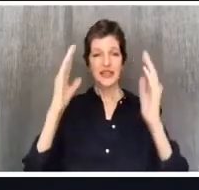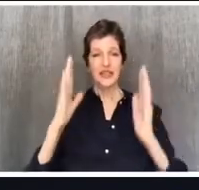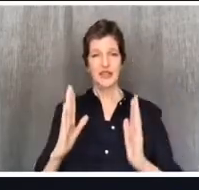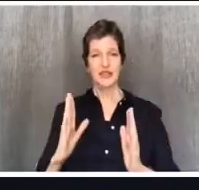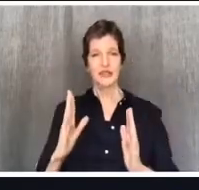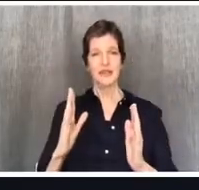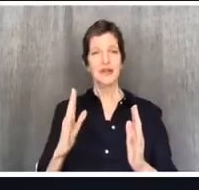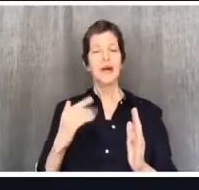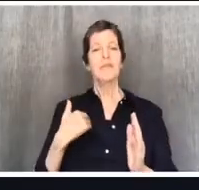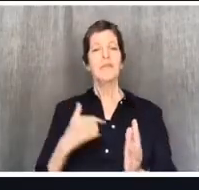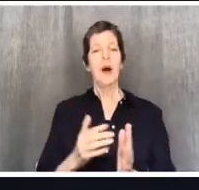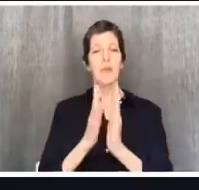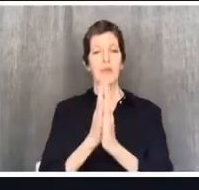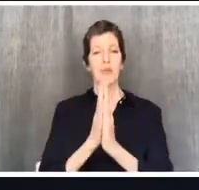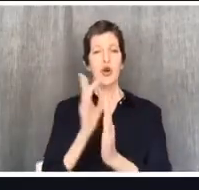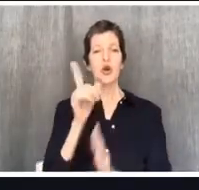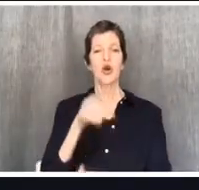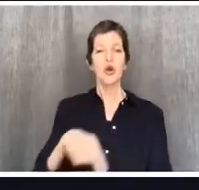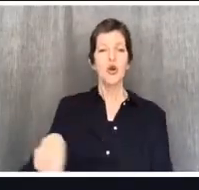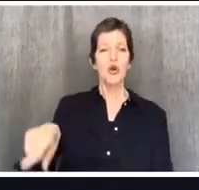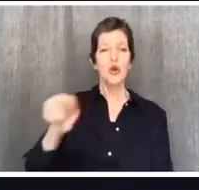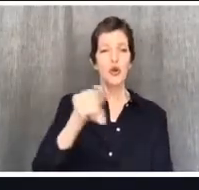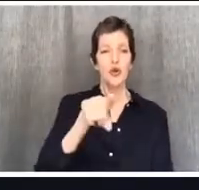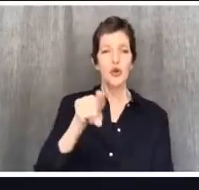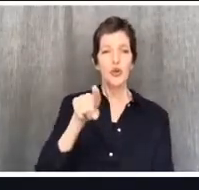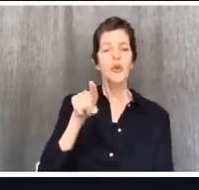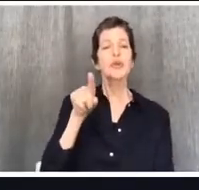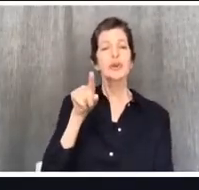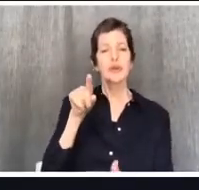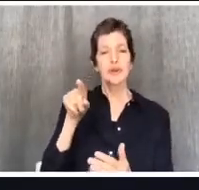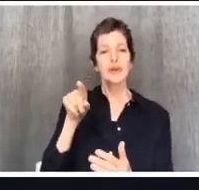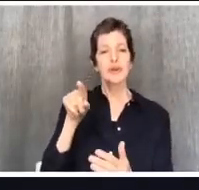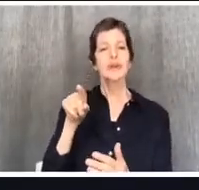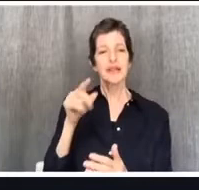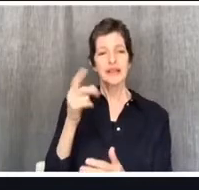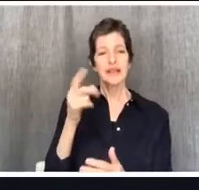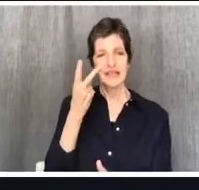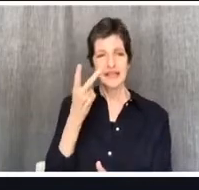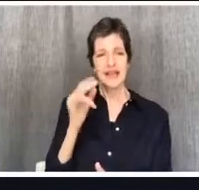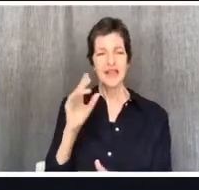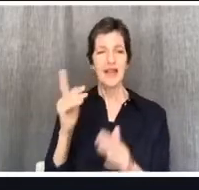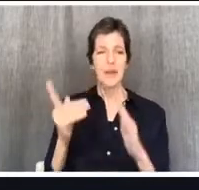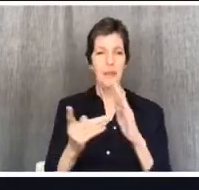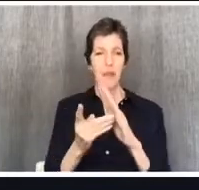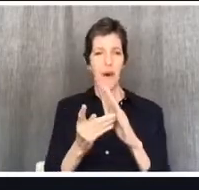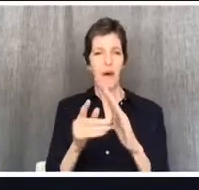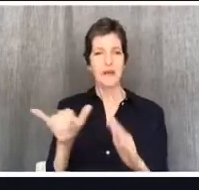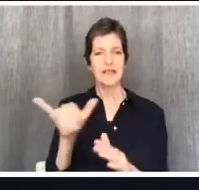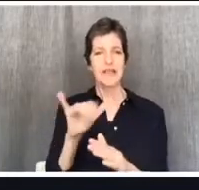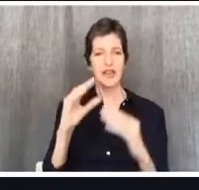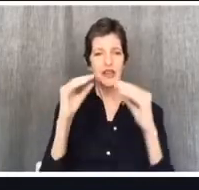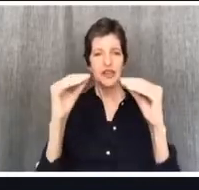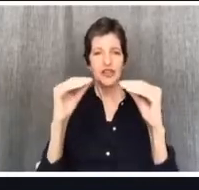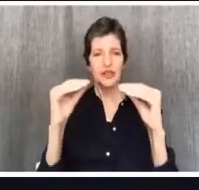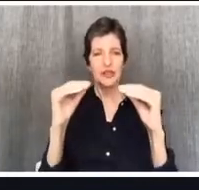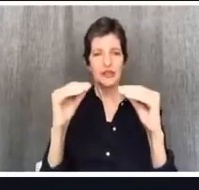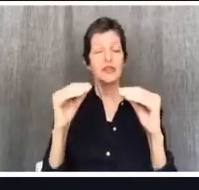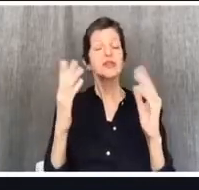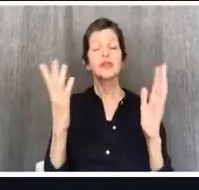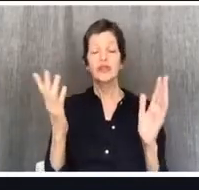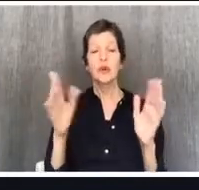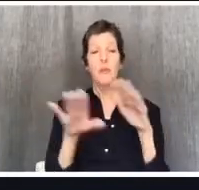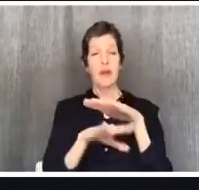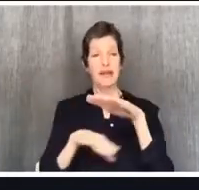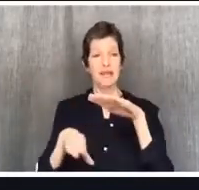And here's the basic premise of these verses. The basic premise is that Christians have liberty. They possess